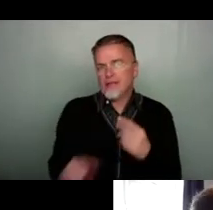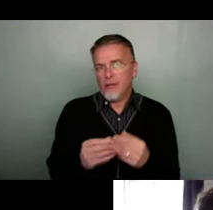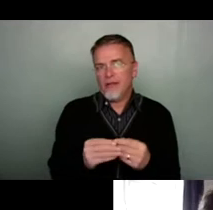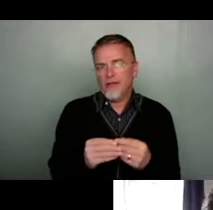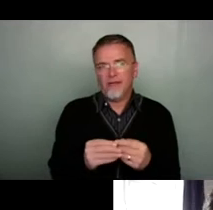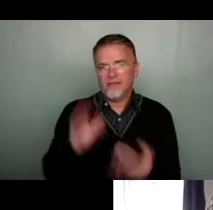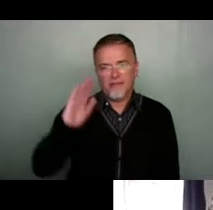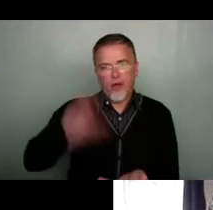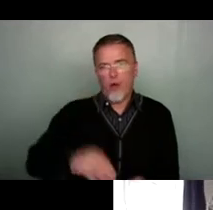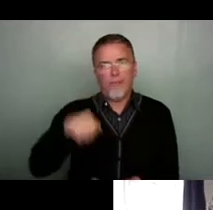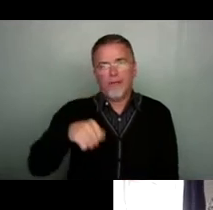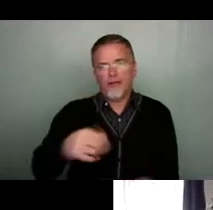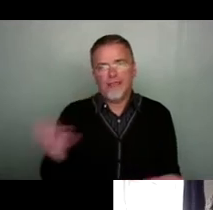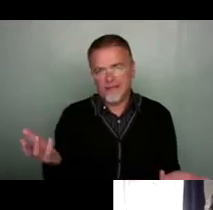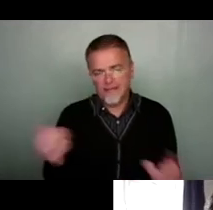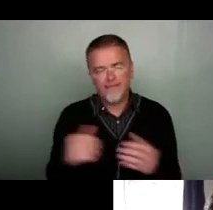budget things.